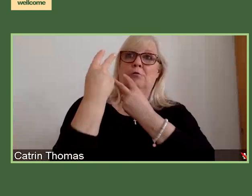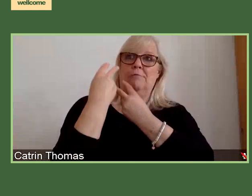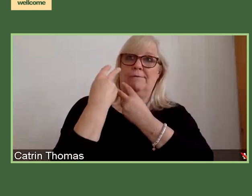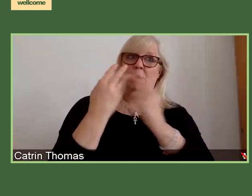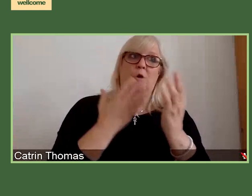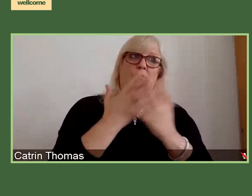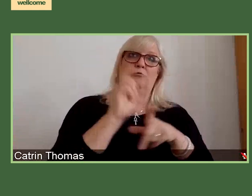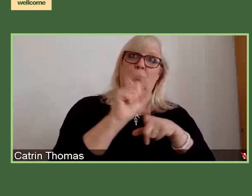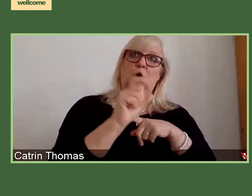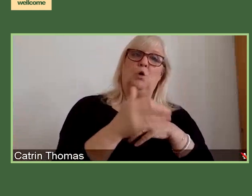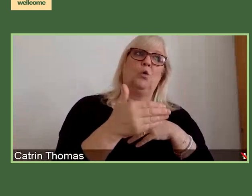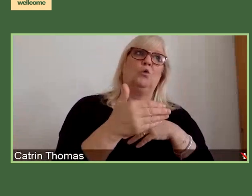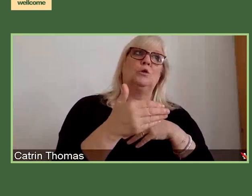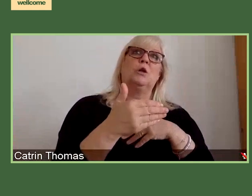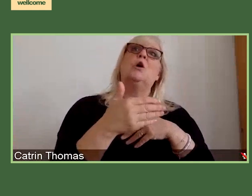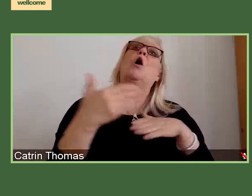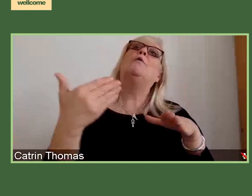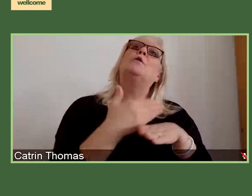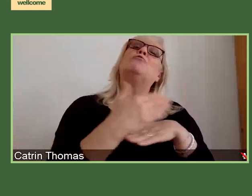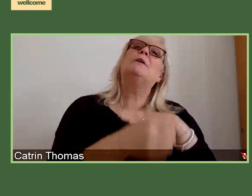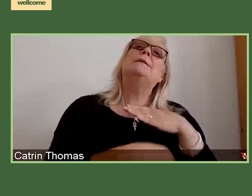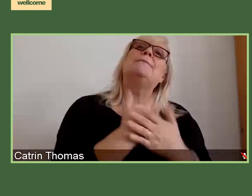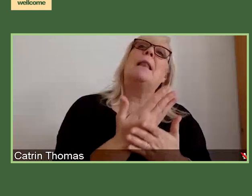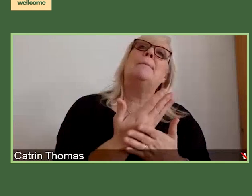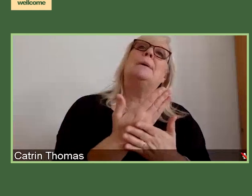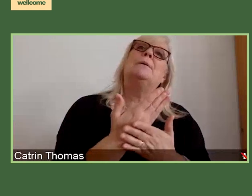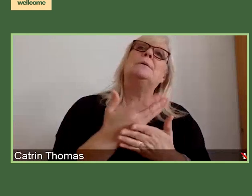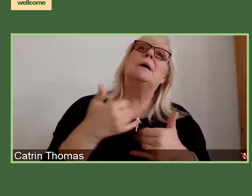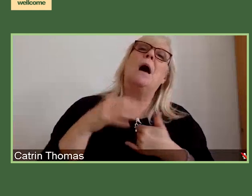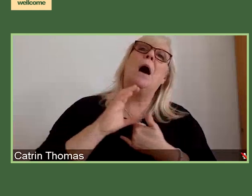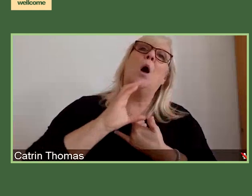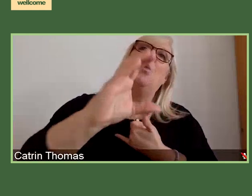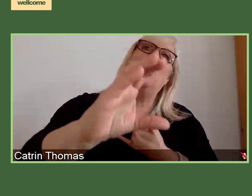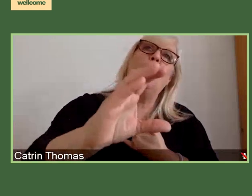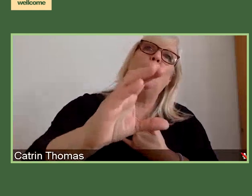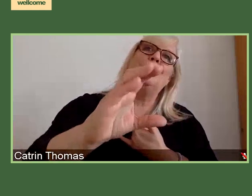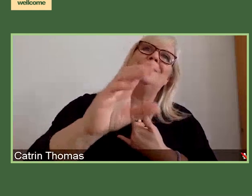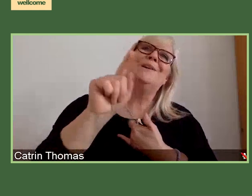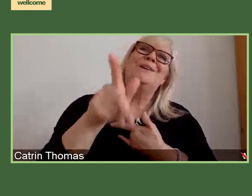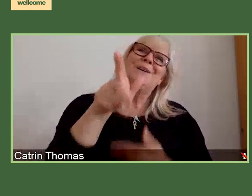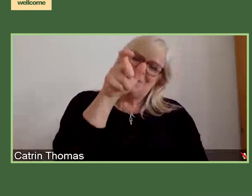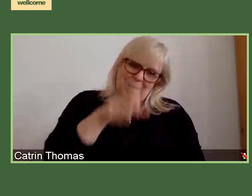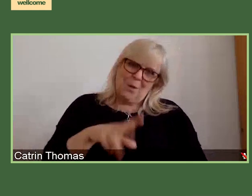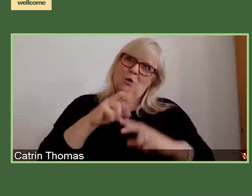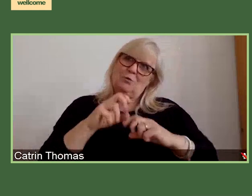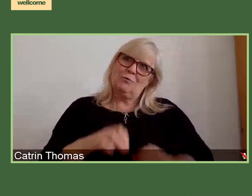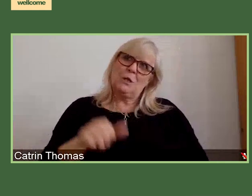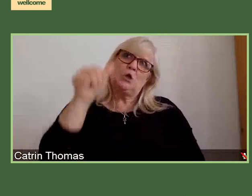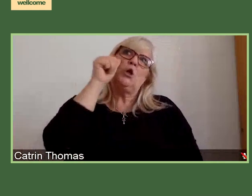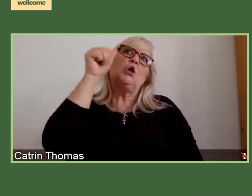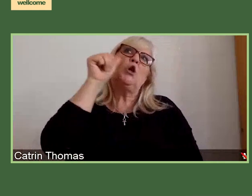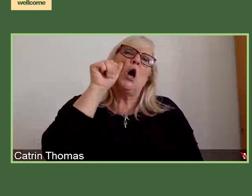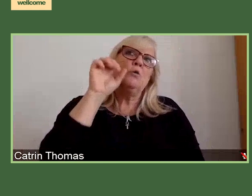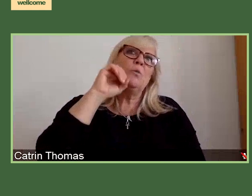of a career development award. So that that award holder knows that there is either a post or there is a path to a